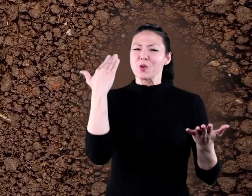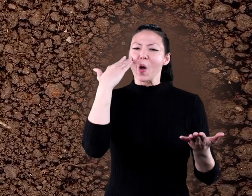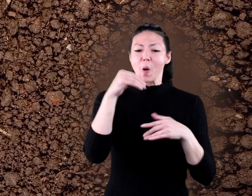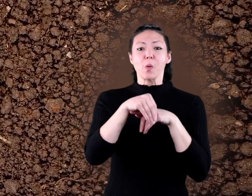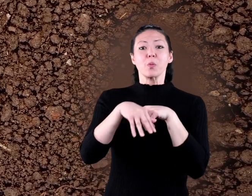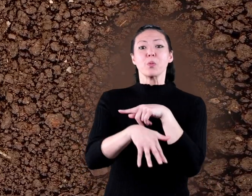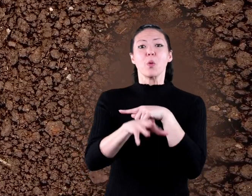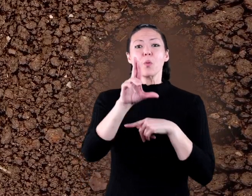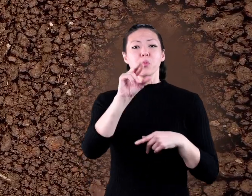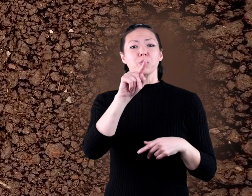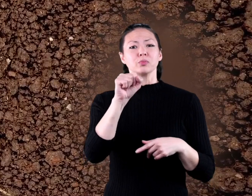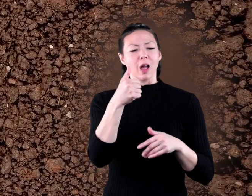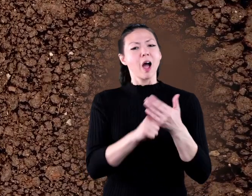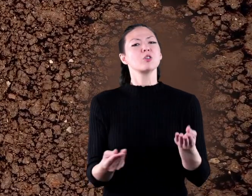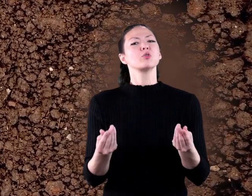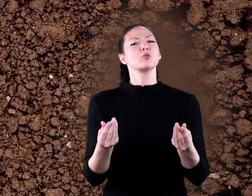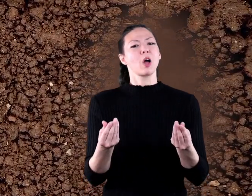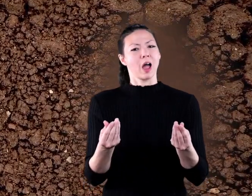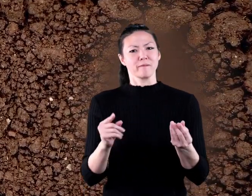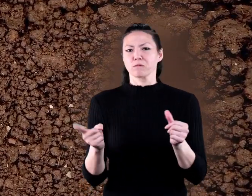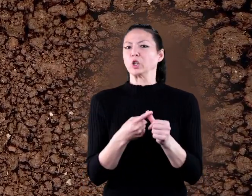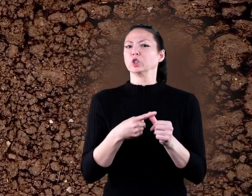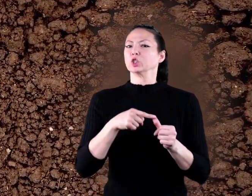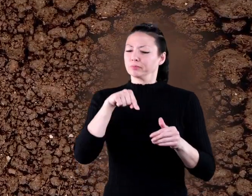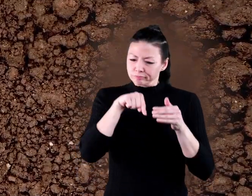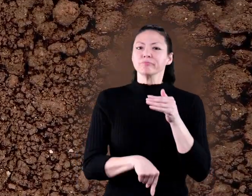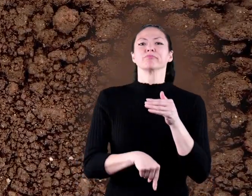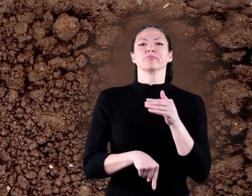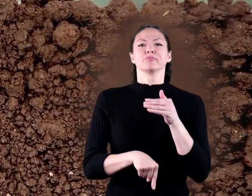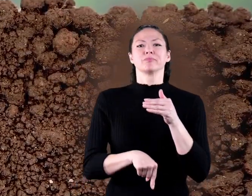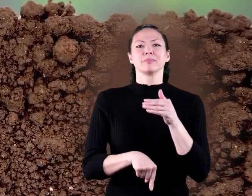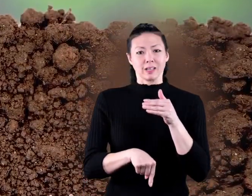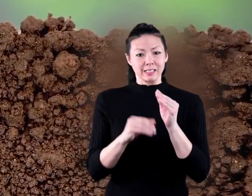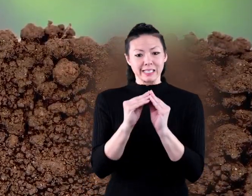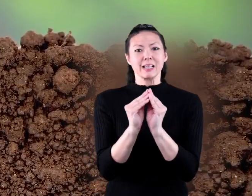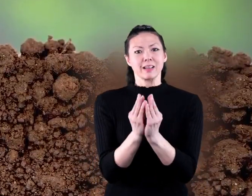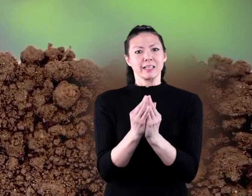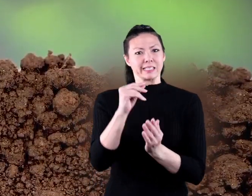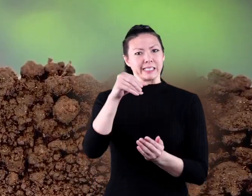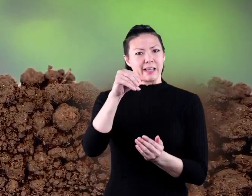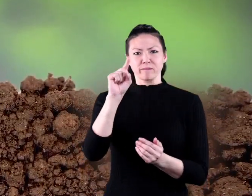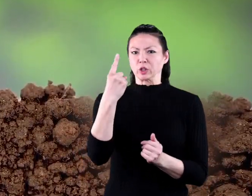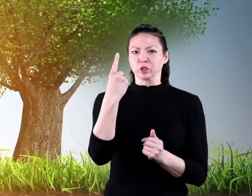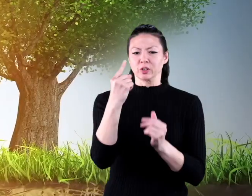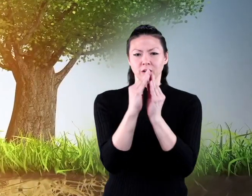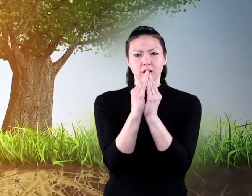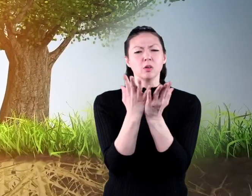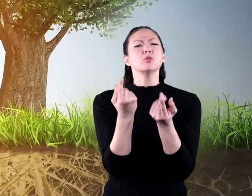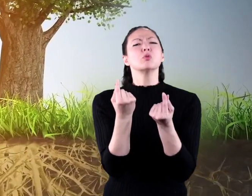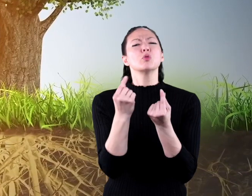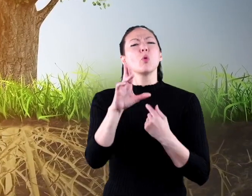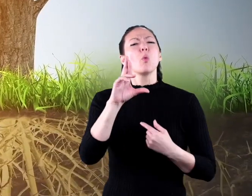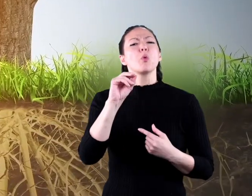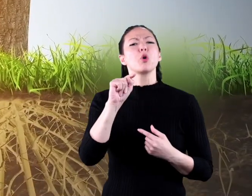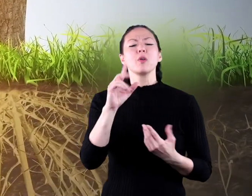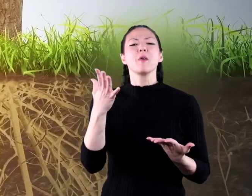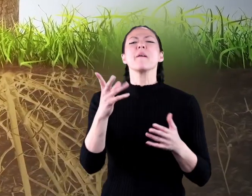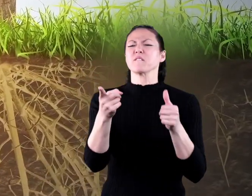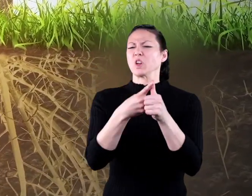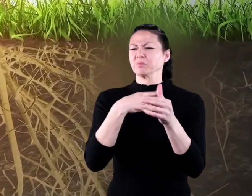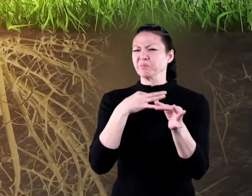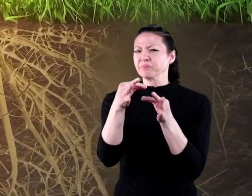course, we know that the roots are underground and are the first part of the plant to grow out of the seed. But what do roots do?